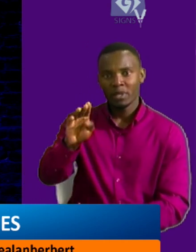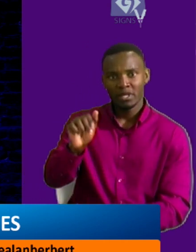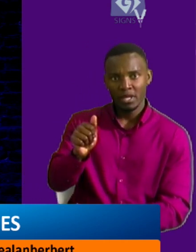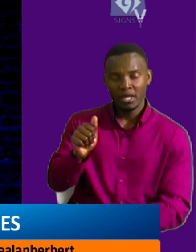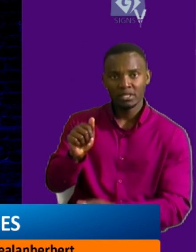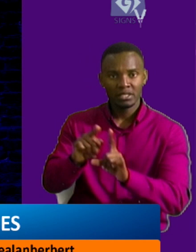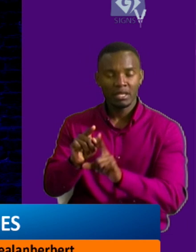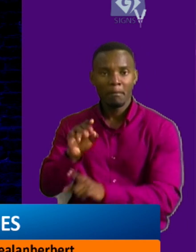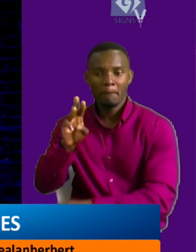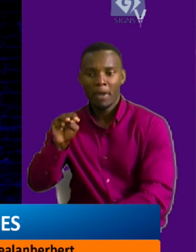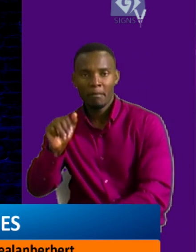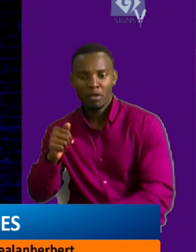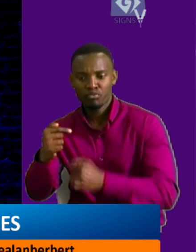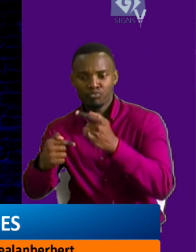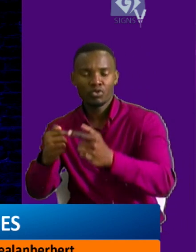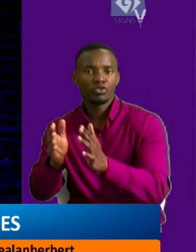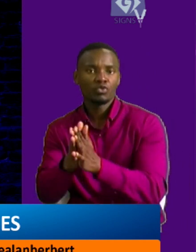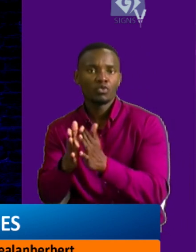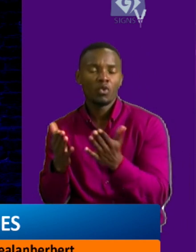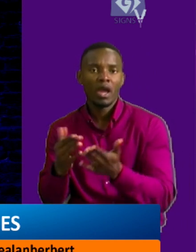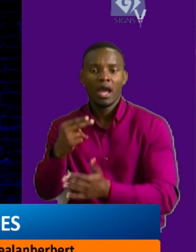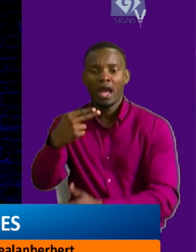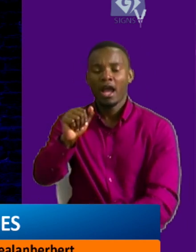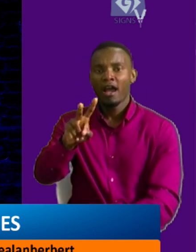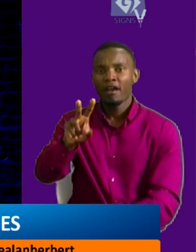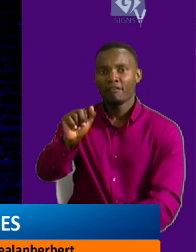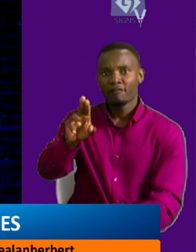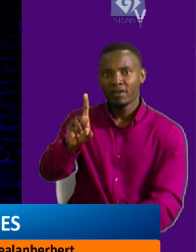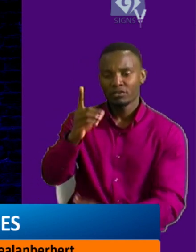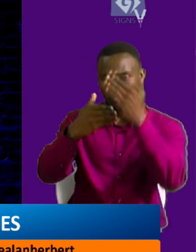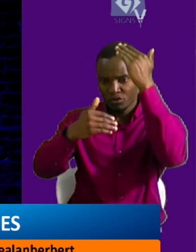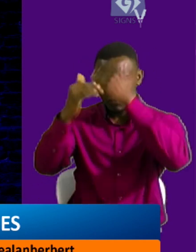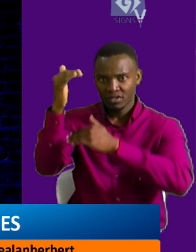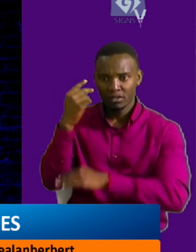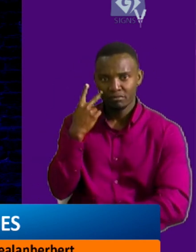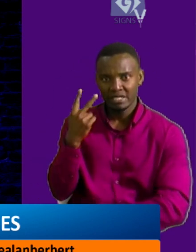program at the Harvard University. Here are the full details to the story.